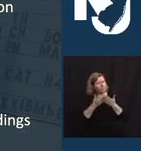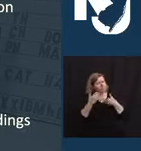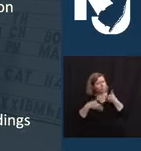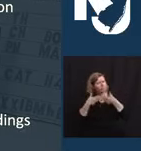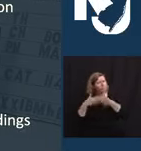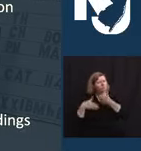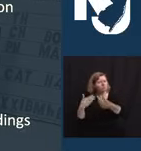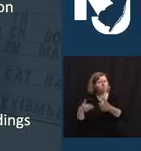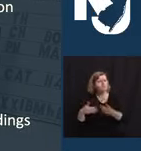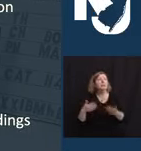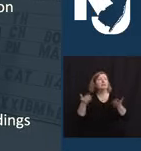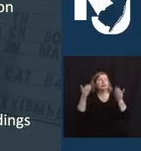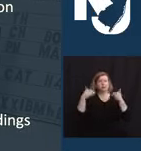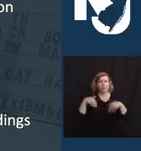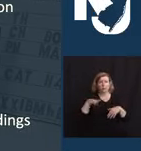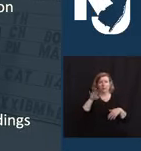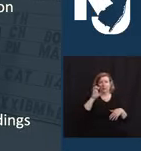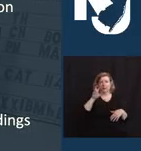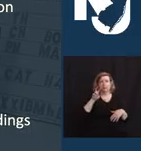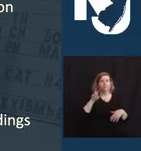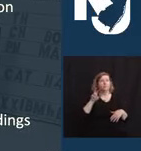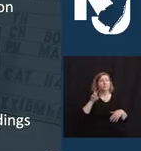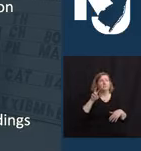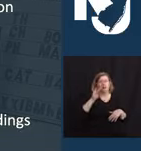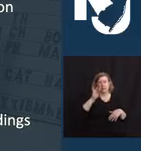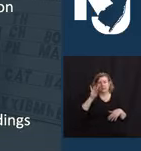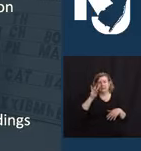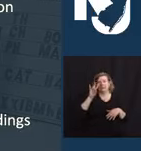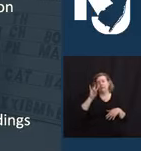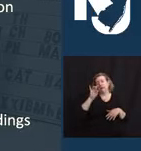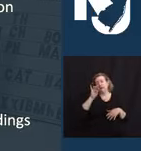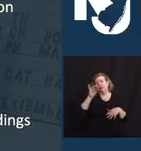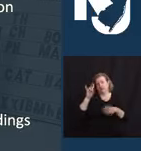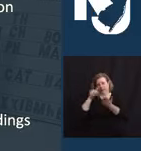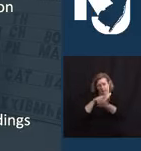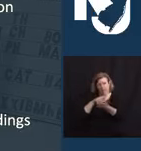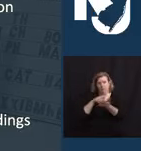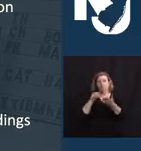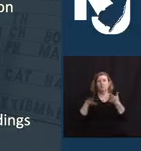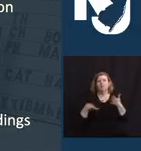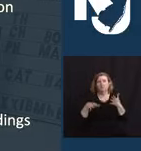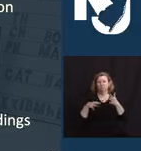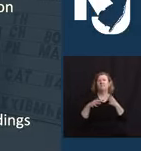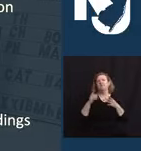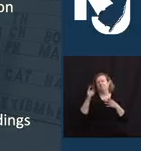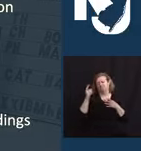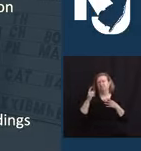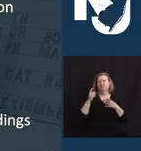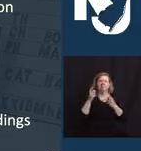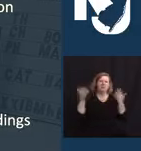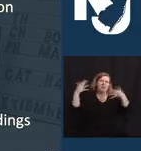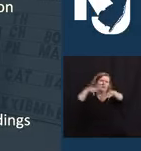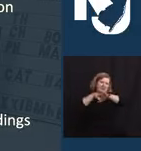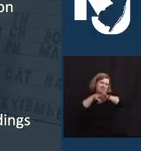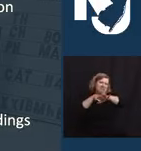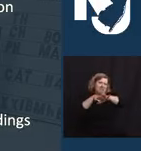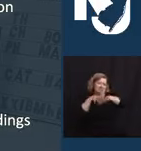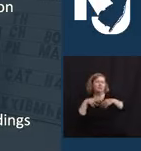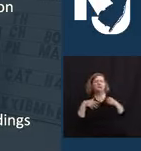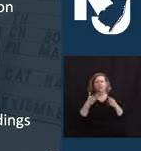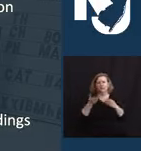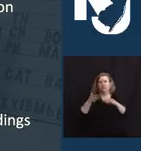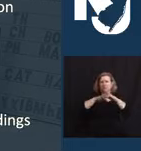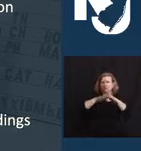887,000 students are on a hybrid schedule. Again, that's an increase of 77,000